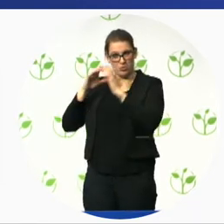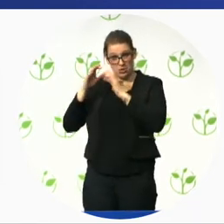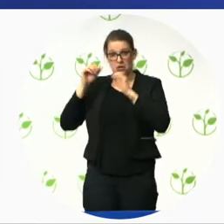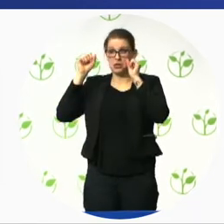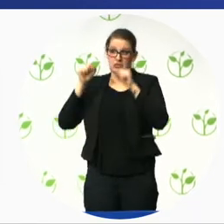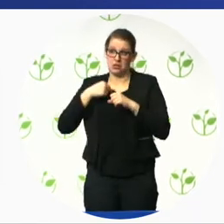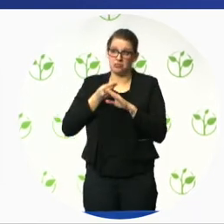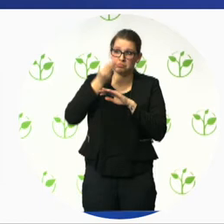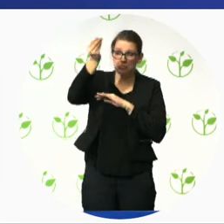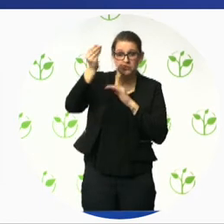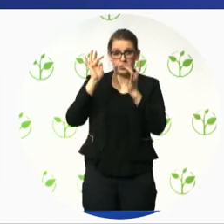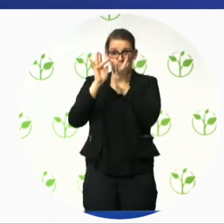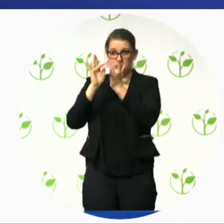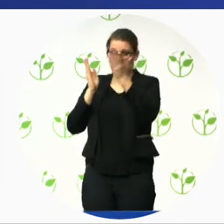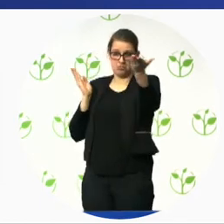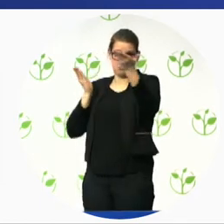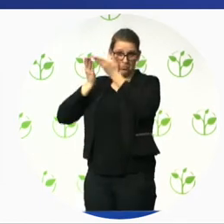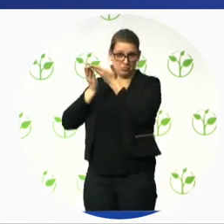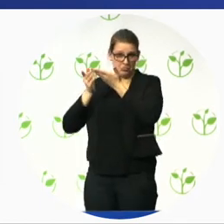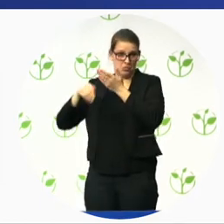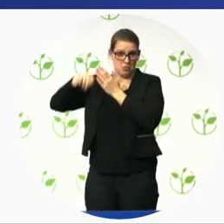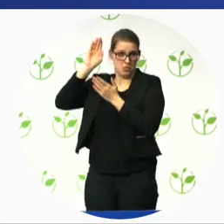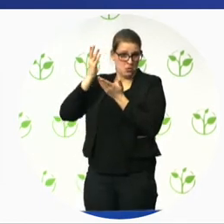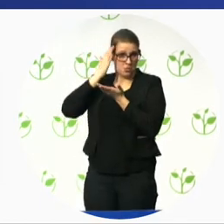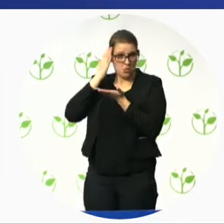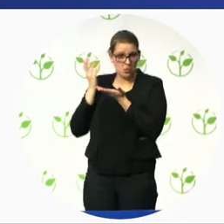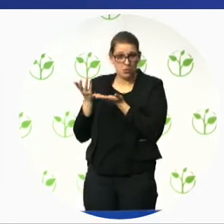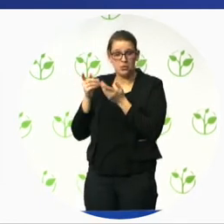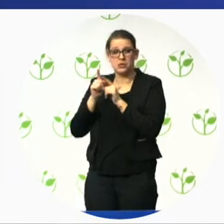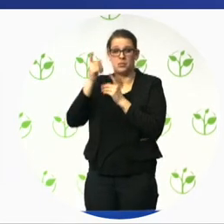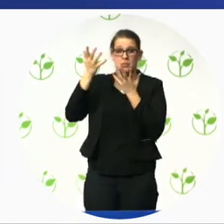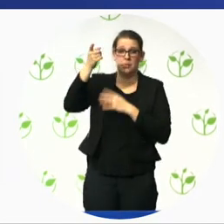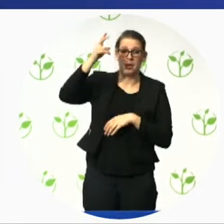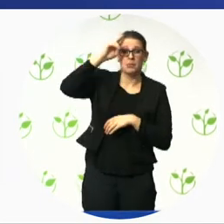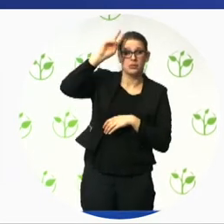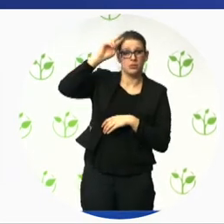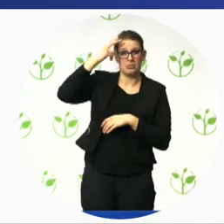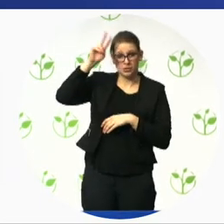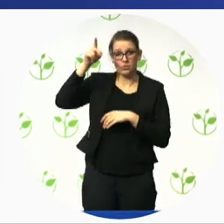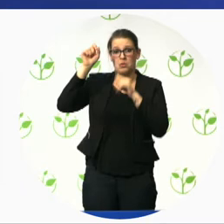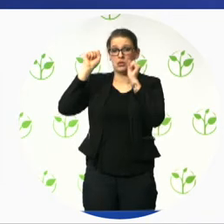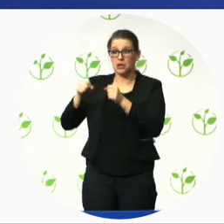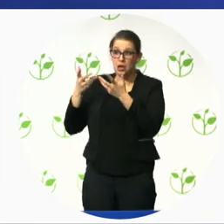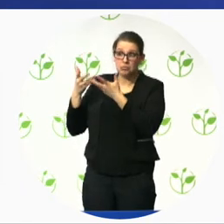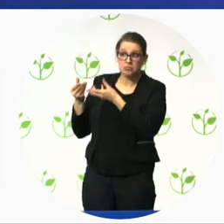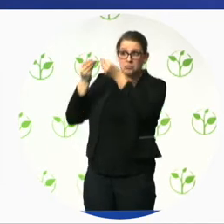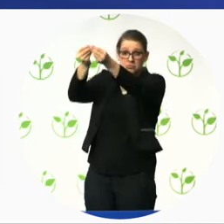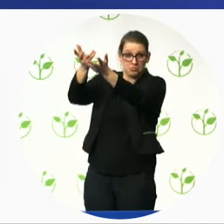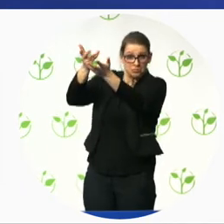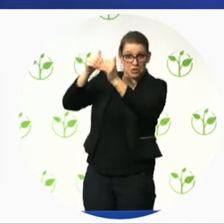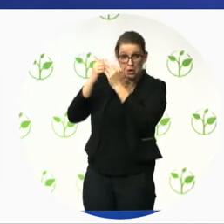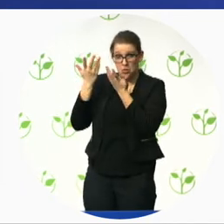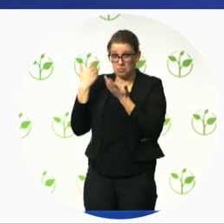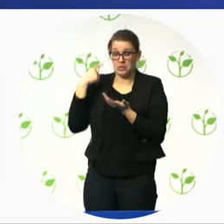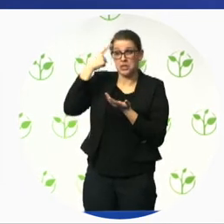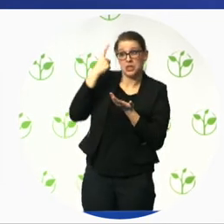can copy paste our model to Mexico that would be a good opportunity and that's one of the